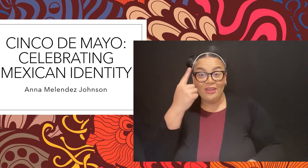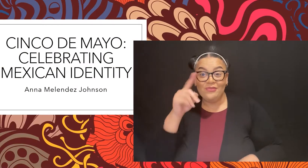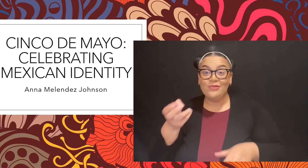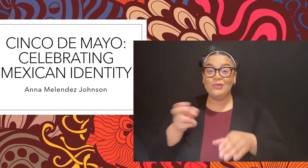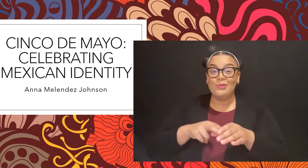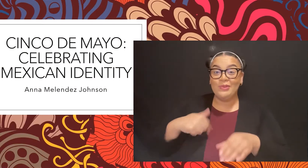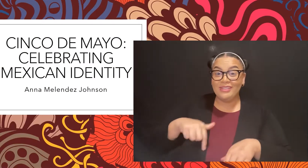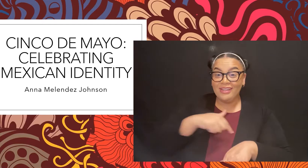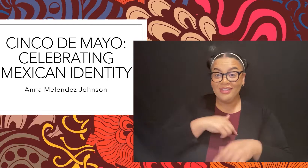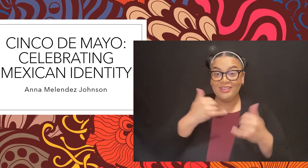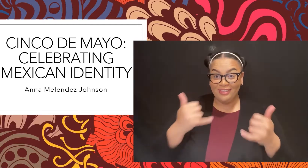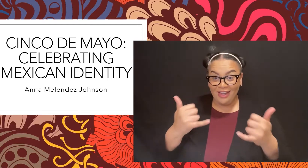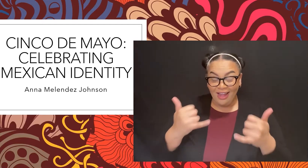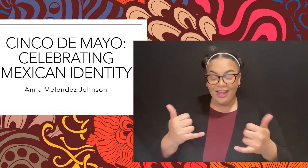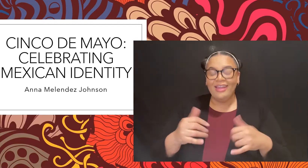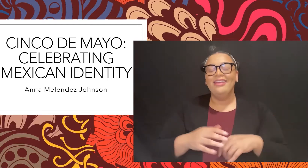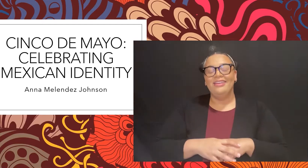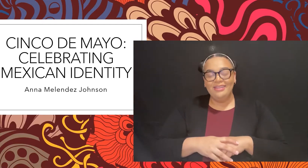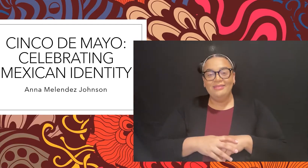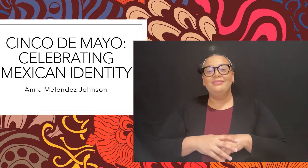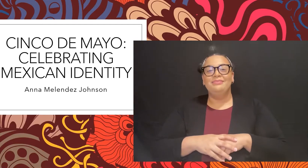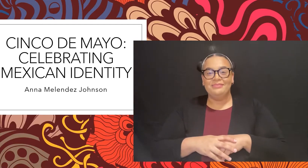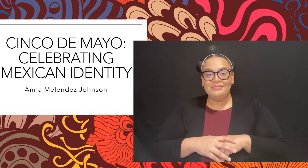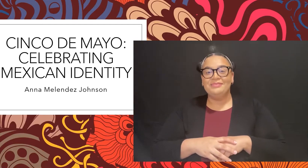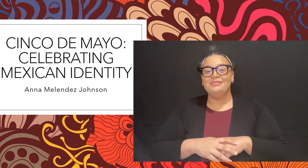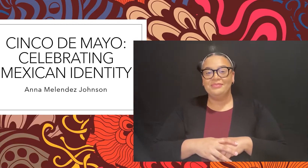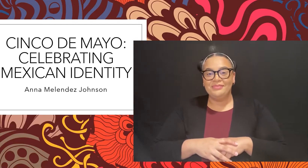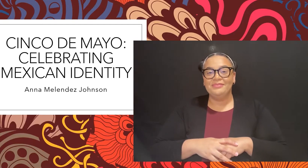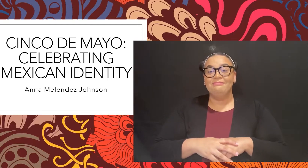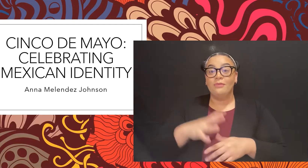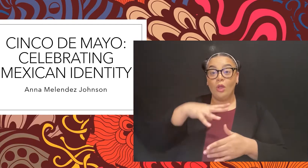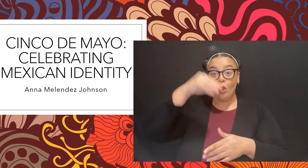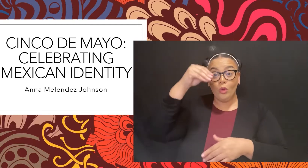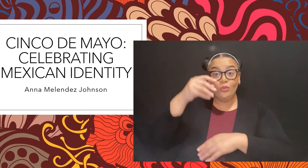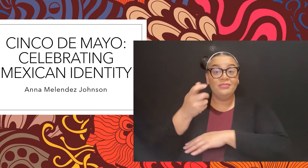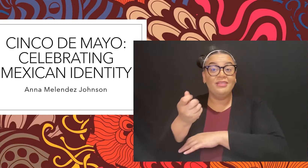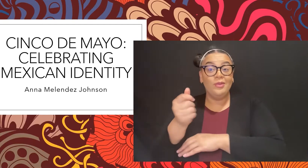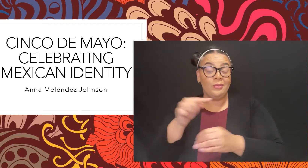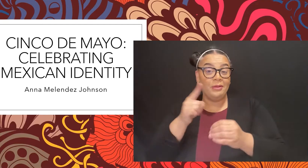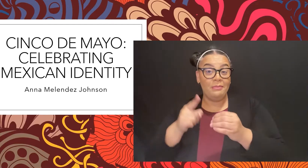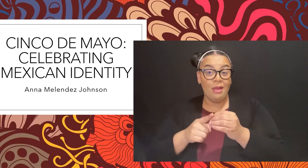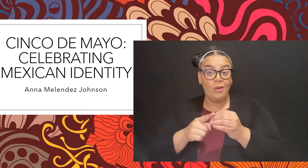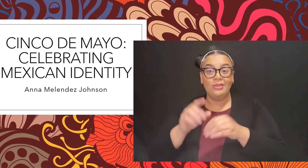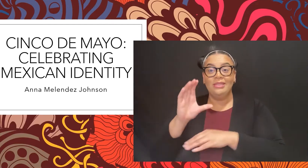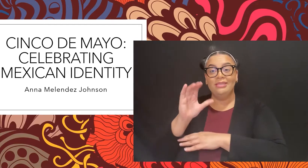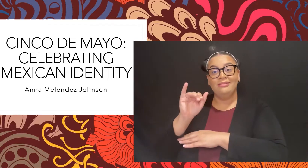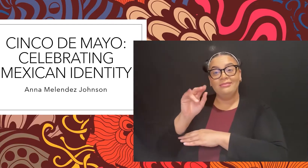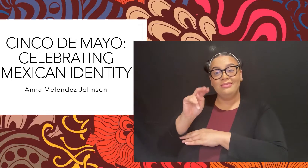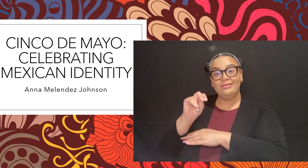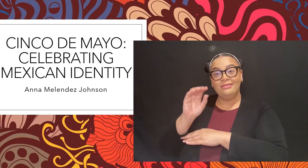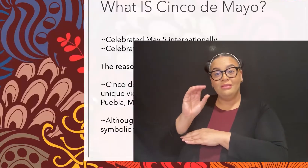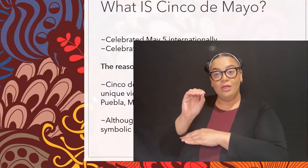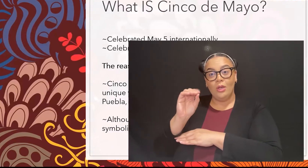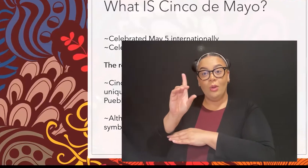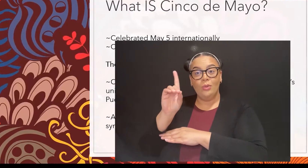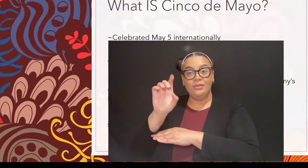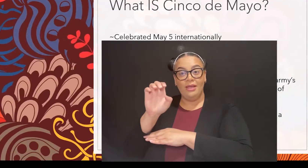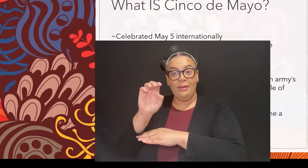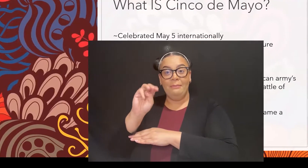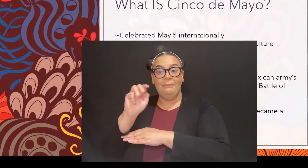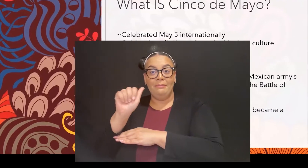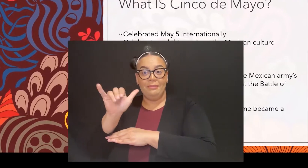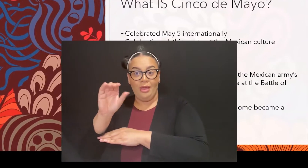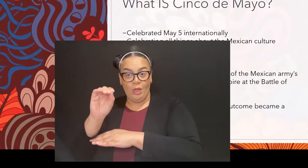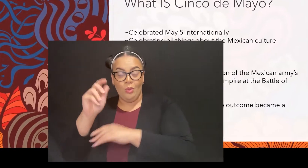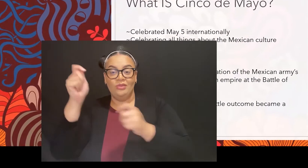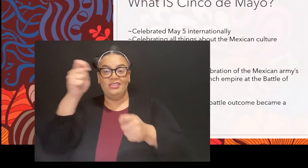today, learning a little bit about Cinco de Mayo, celebrating Mexican identity. A lot of people